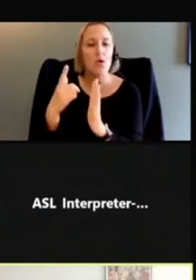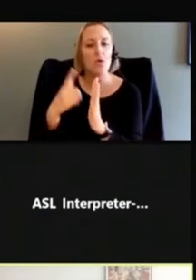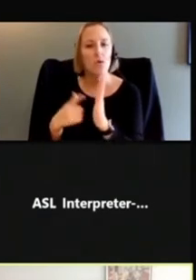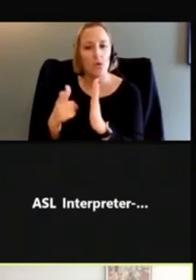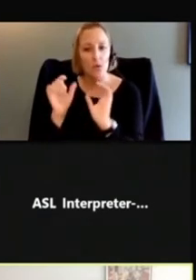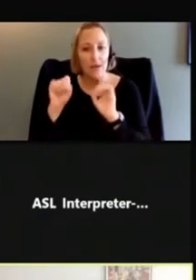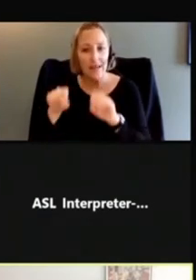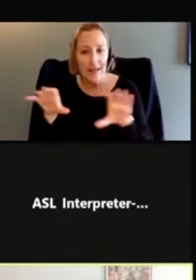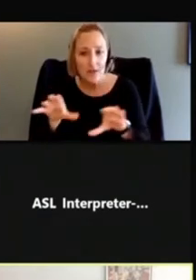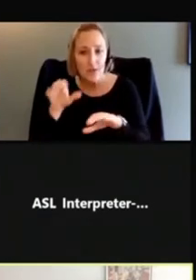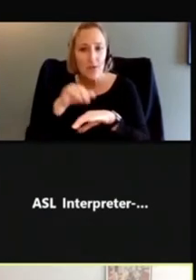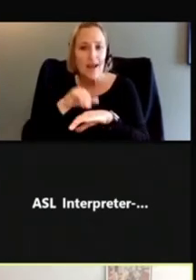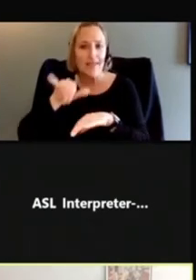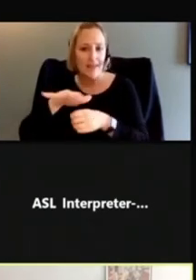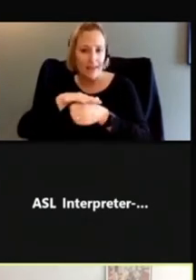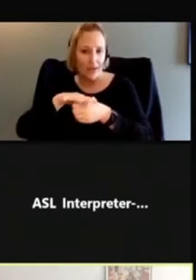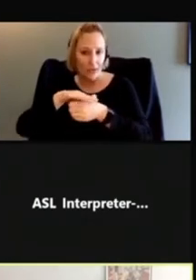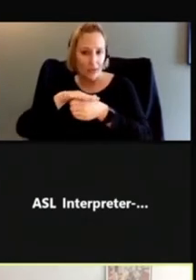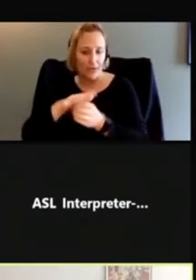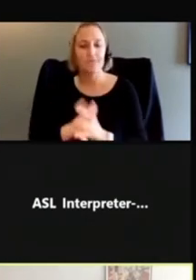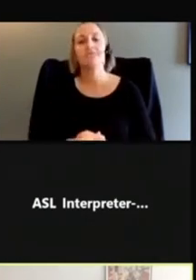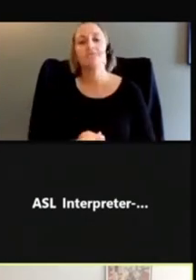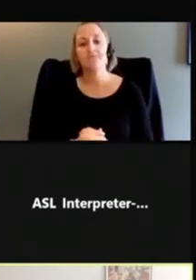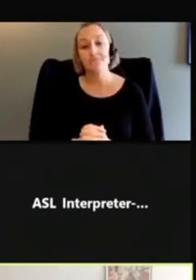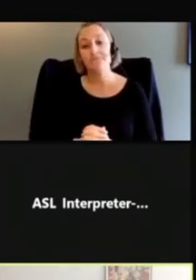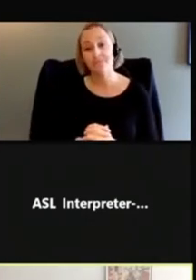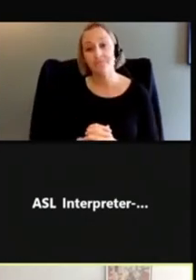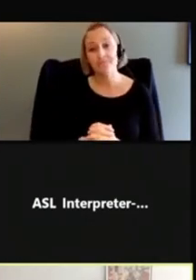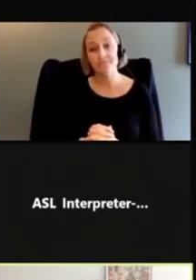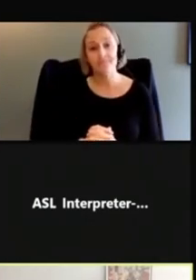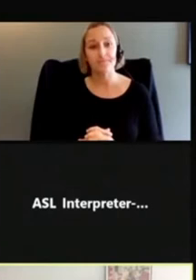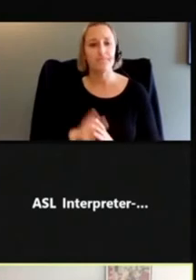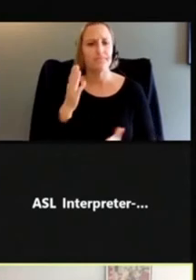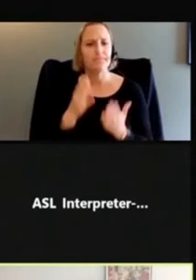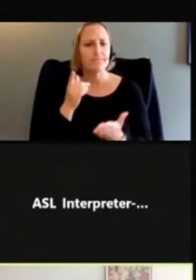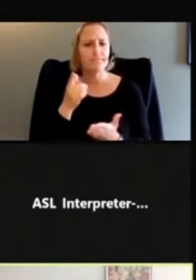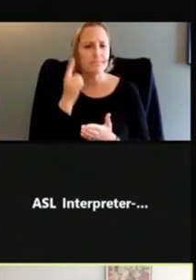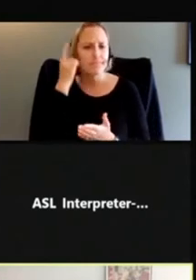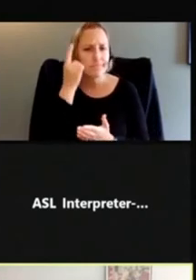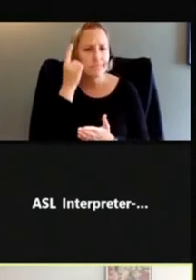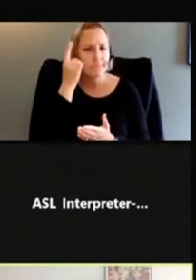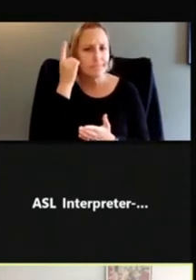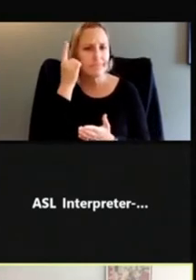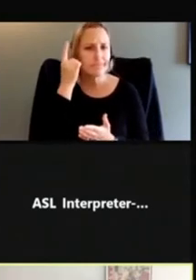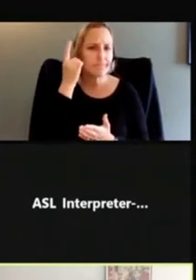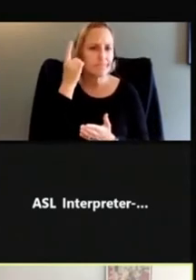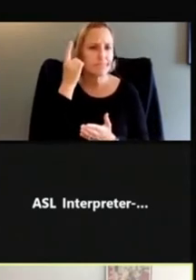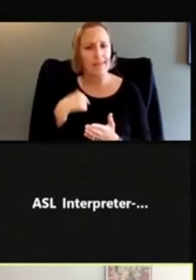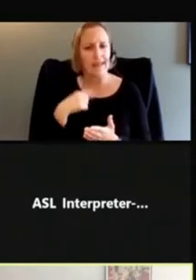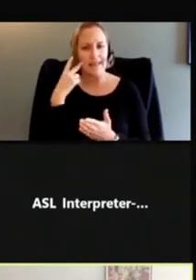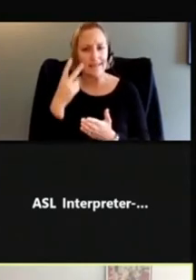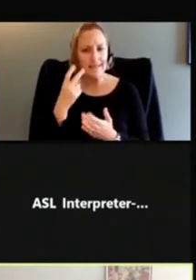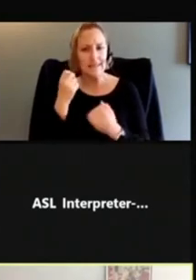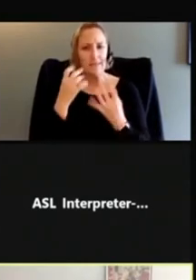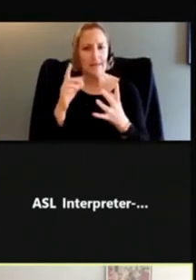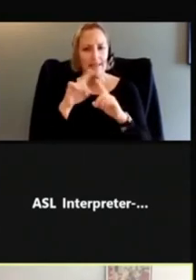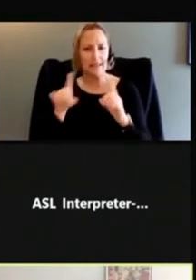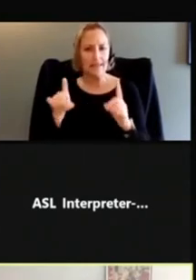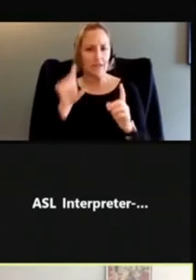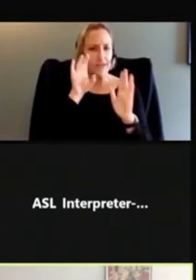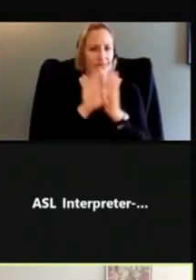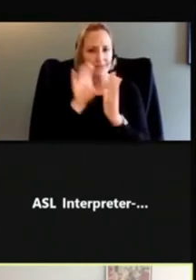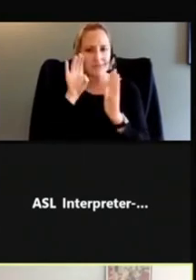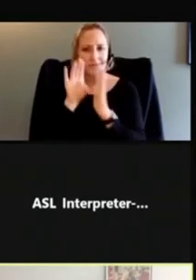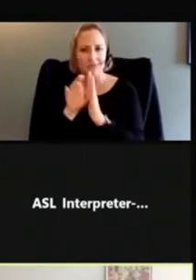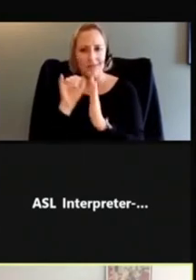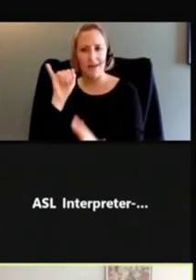to do at a rest area. So you might be wondering, I see a lot of icons on these signs. What is actually